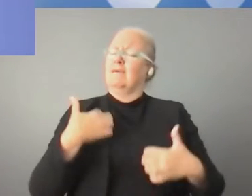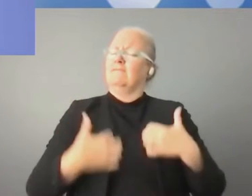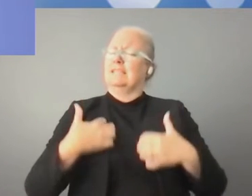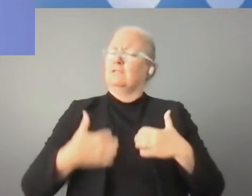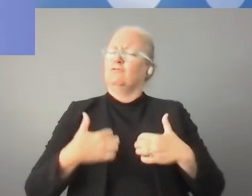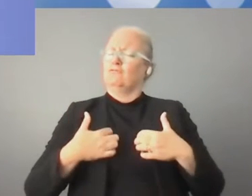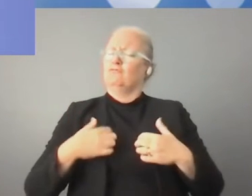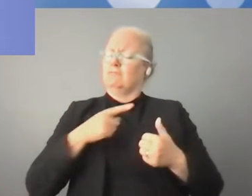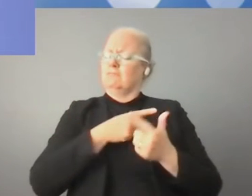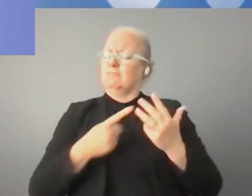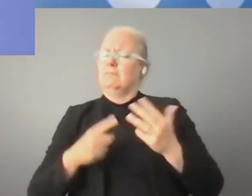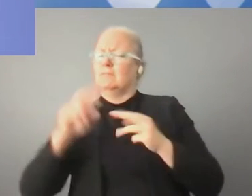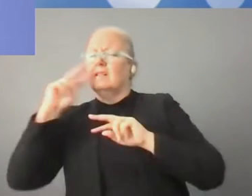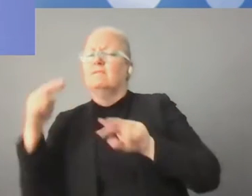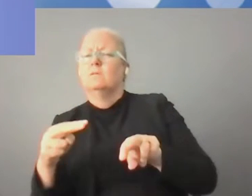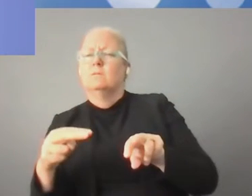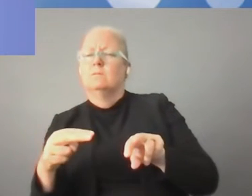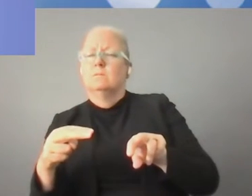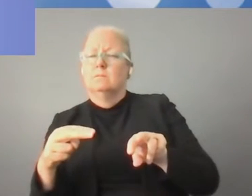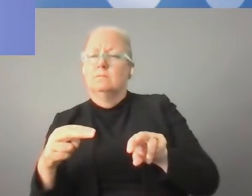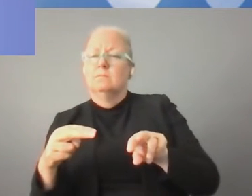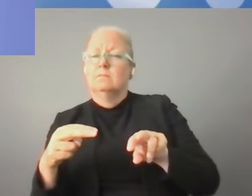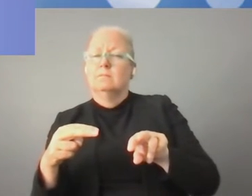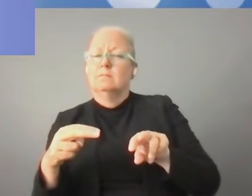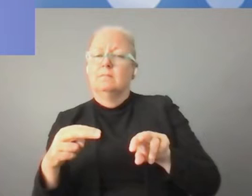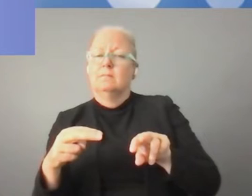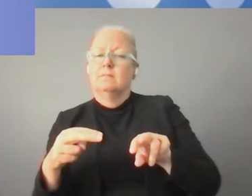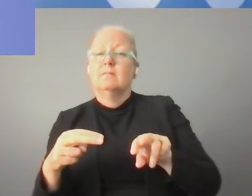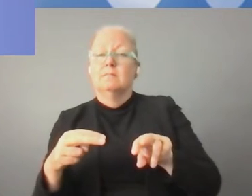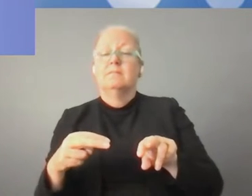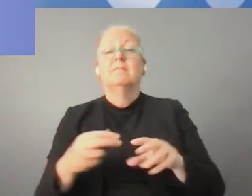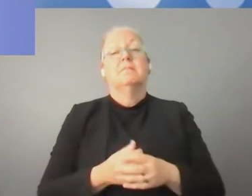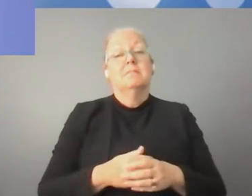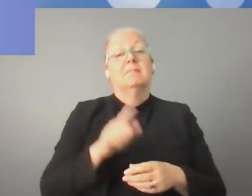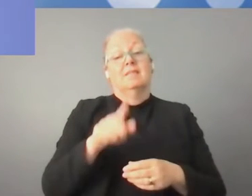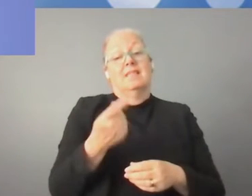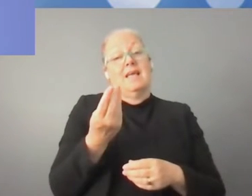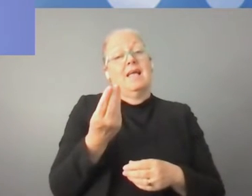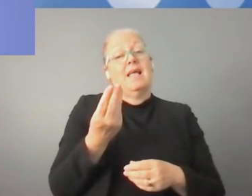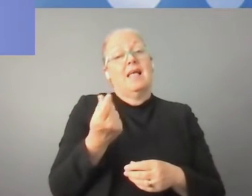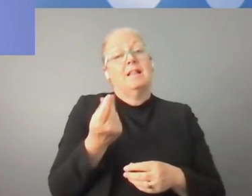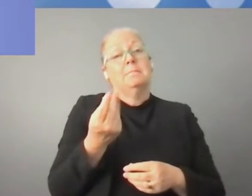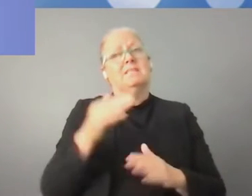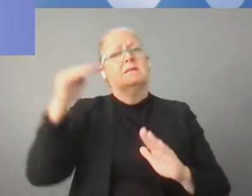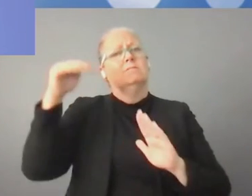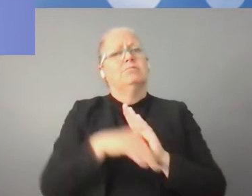I'm quite sure that the economic damage from the pandemic would have been even